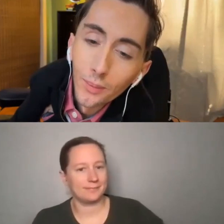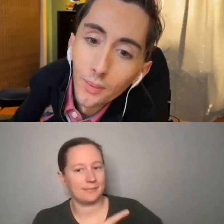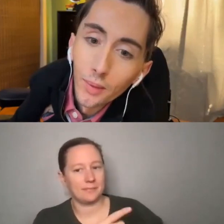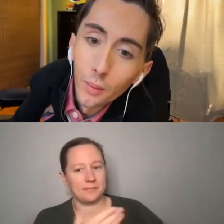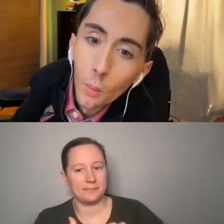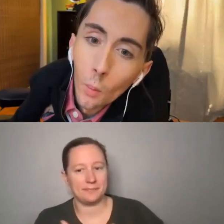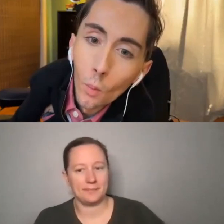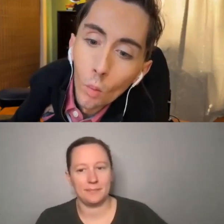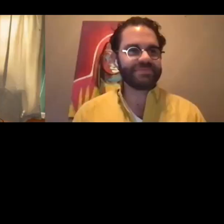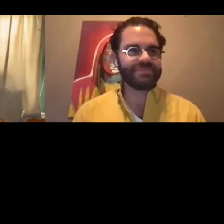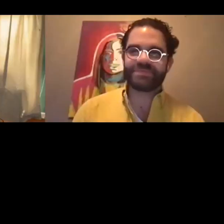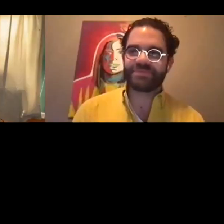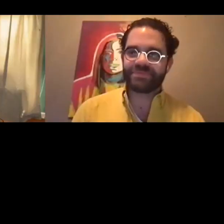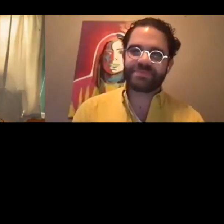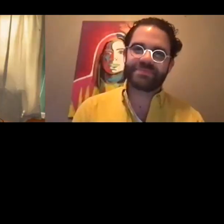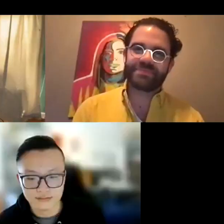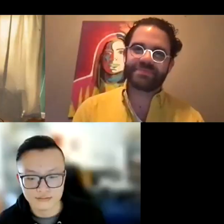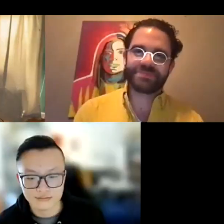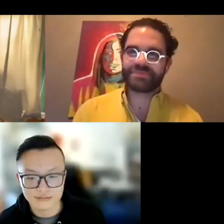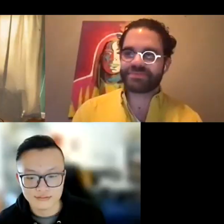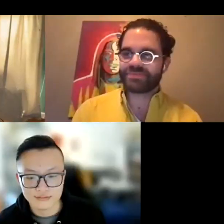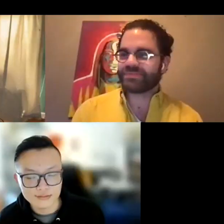Okay, and let's go to Jeremy Singh.